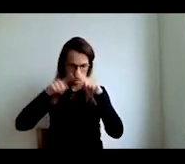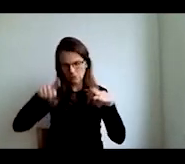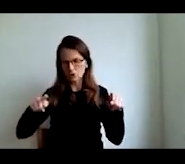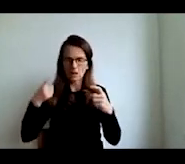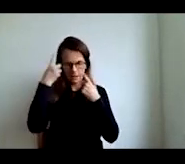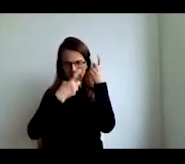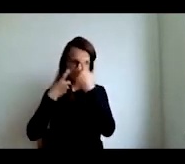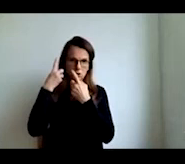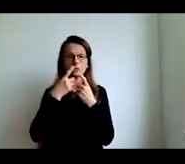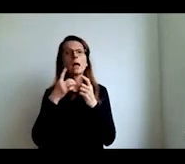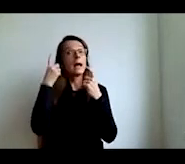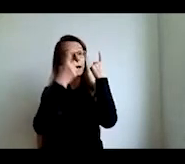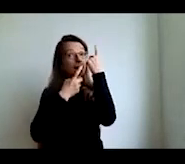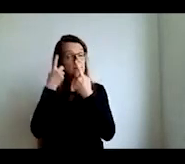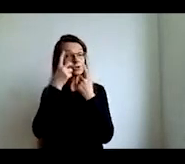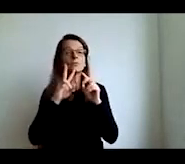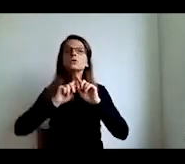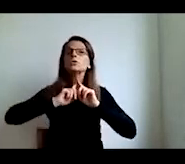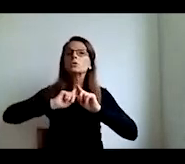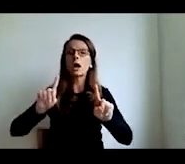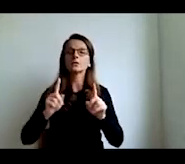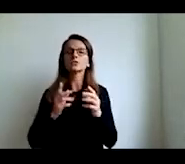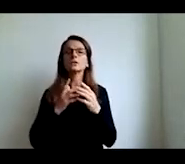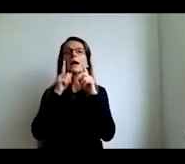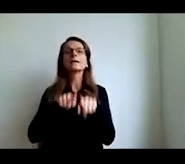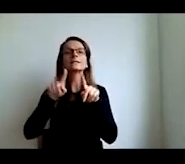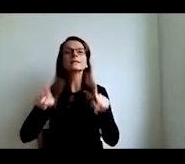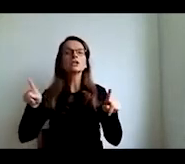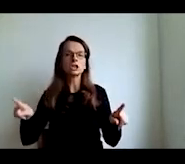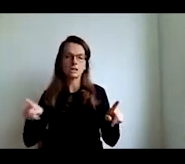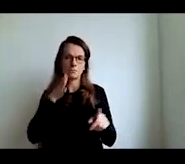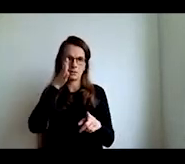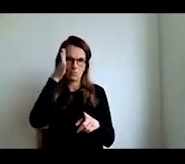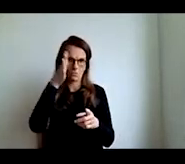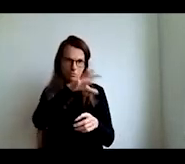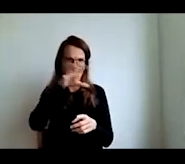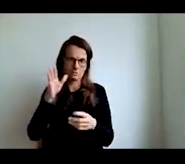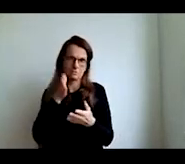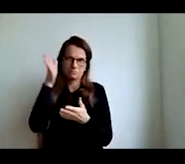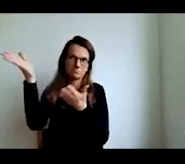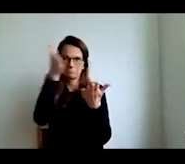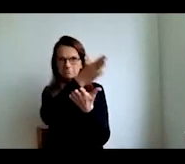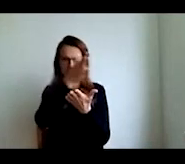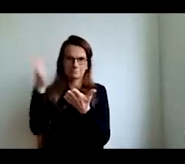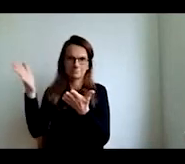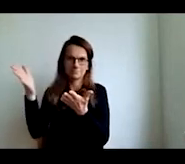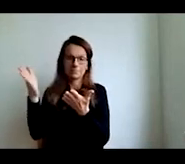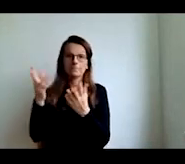imagine how those futures could play out and ultimately you know become better at understanding the future that we want